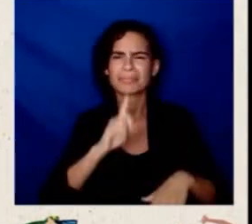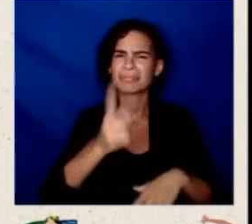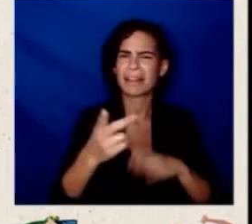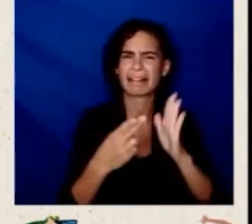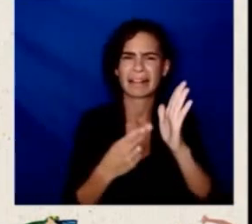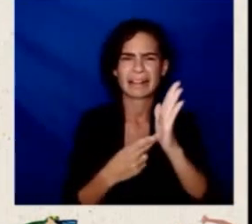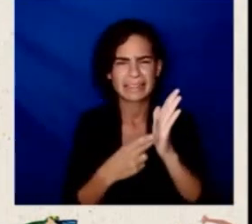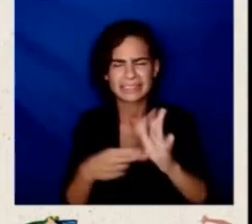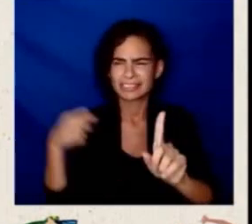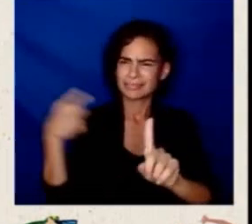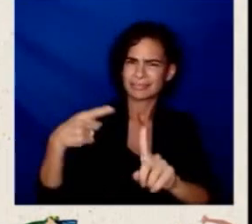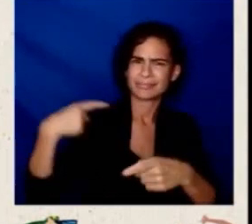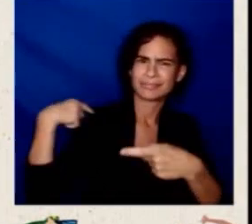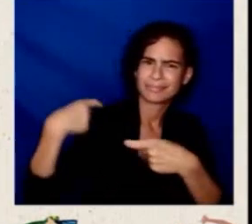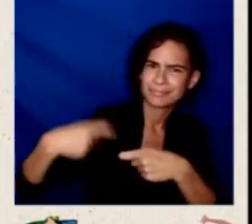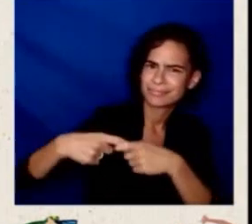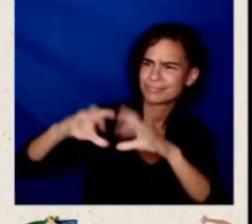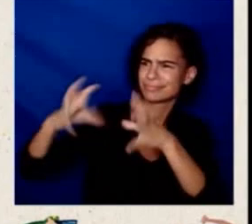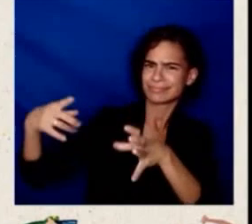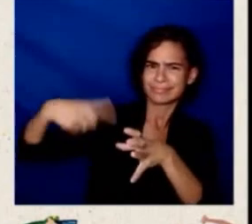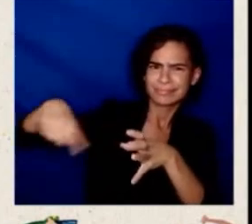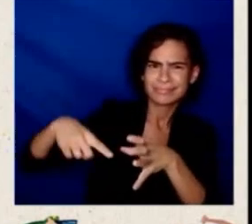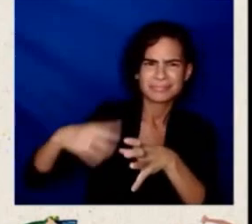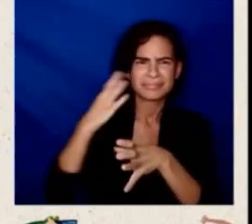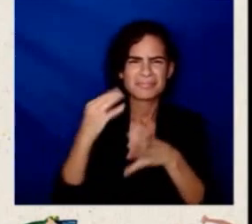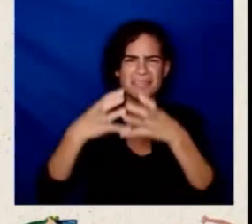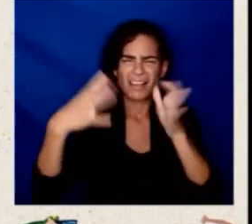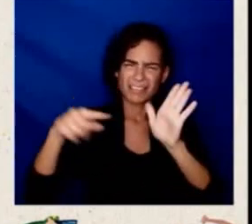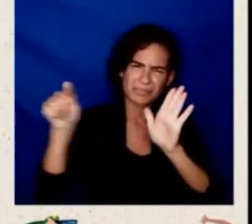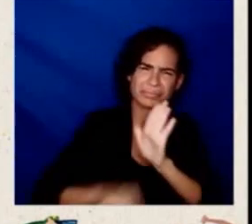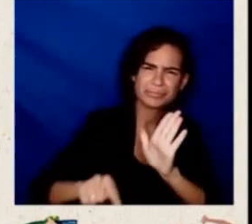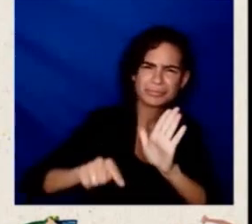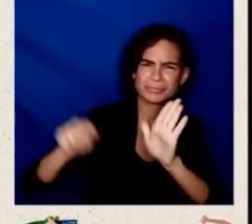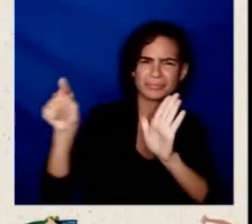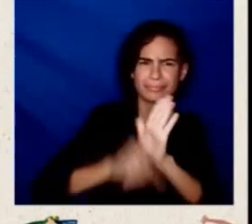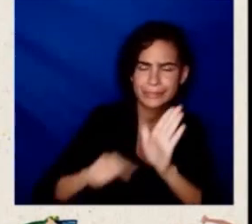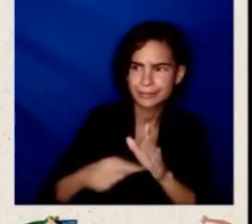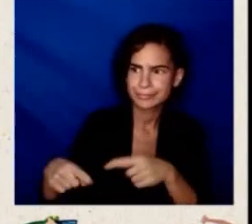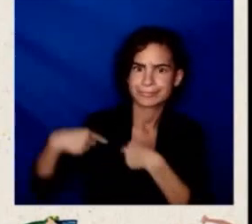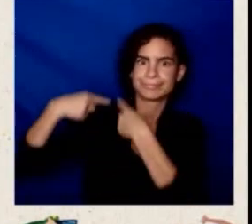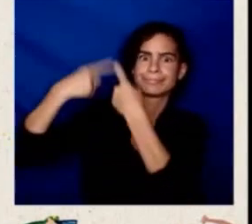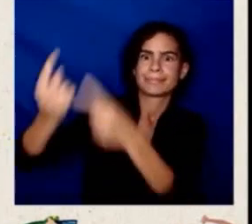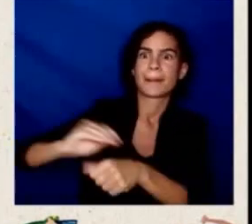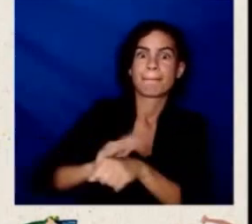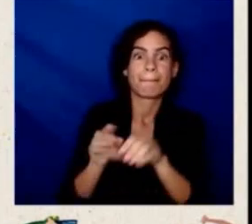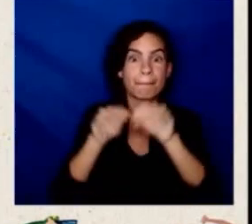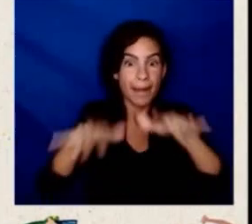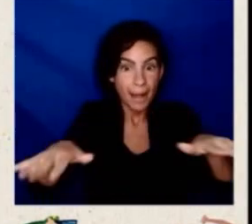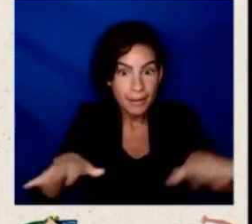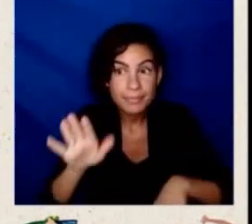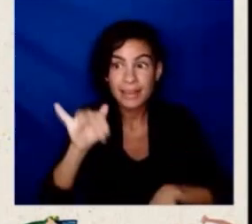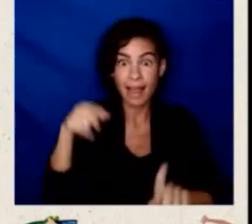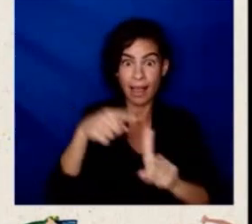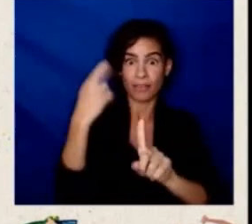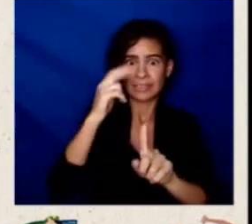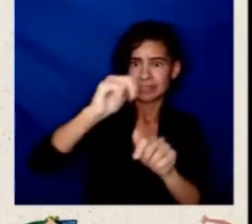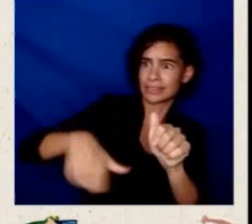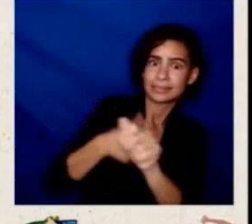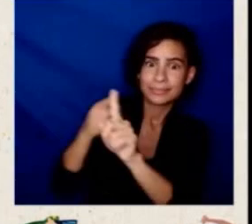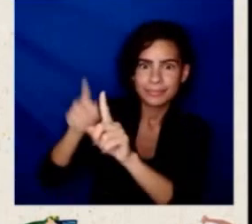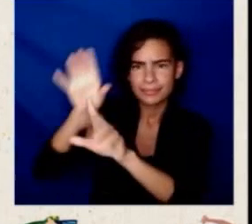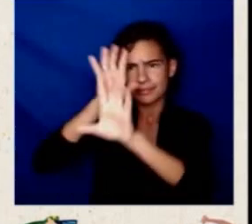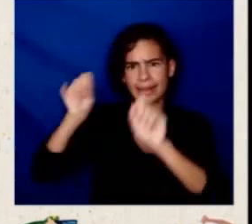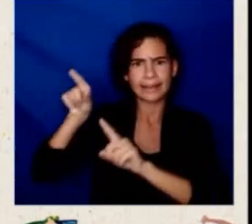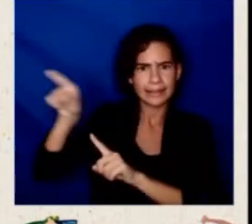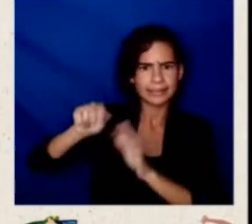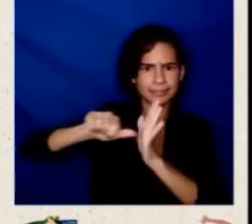pandemic. That's why President Biden is making equity a top priority and ensuring that Latinos are front and